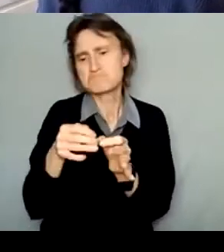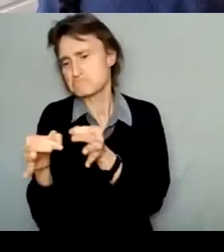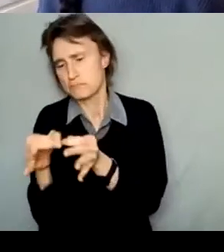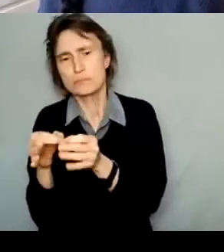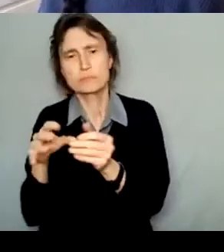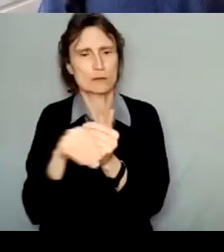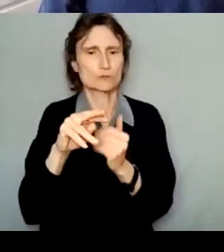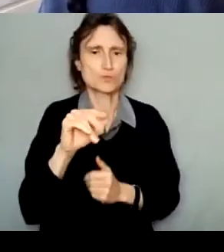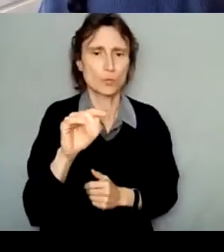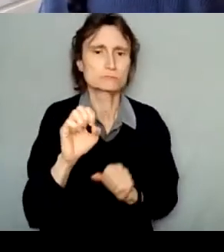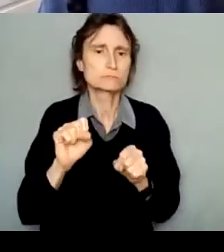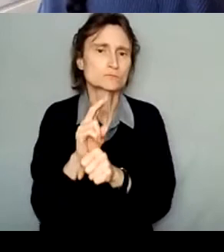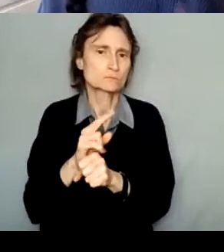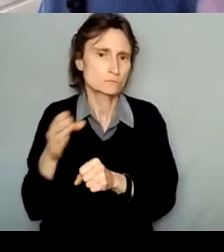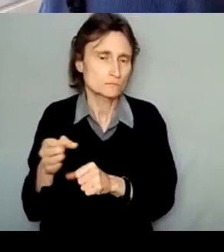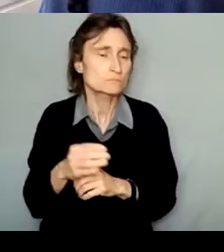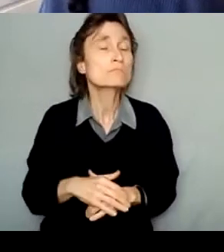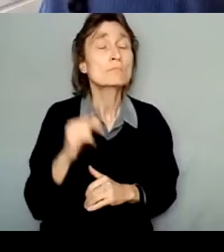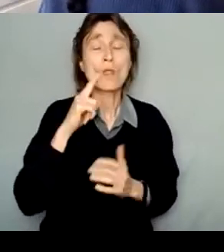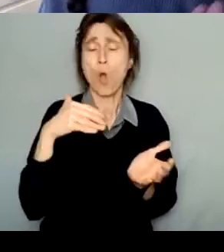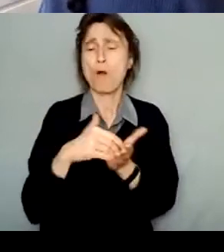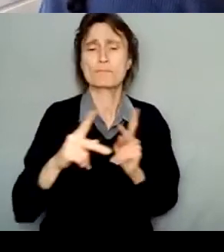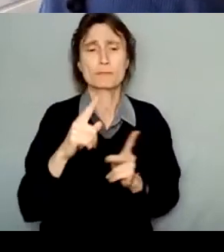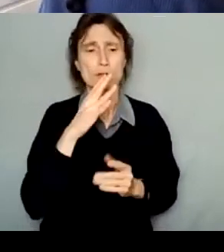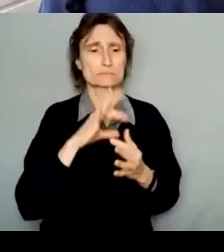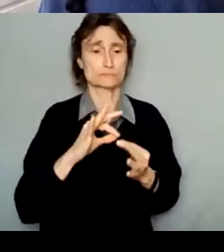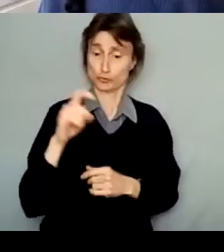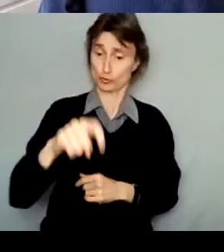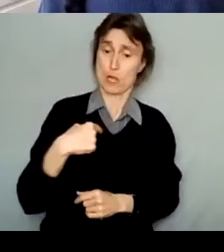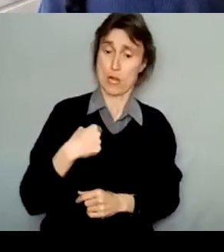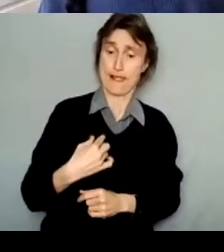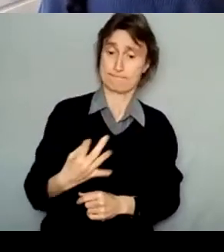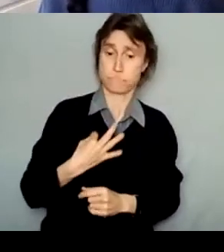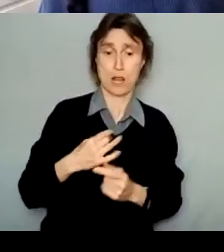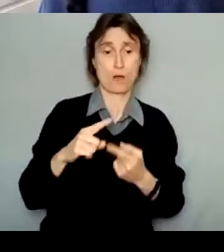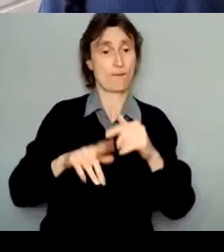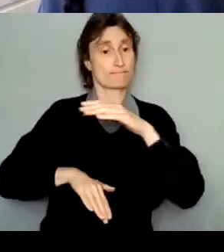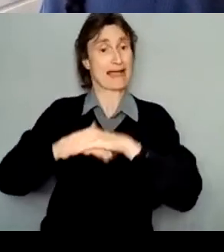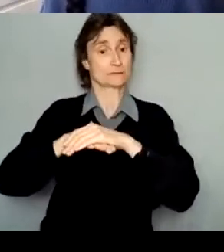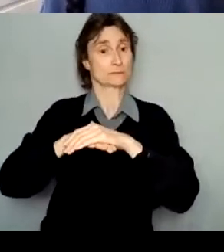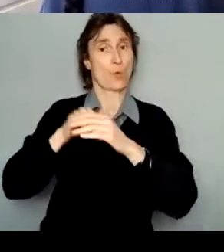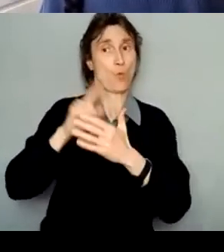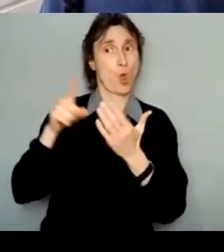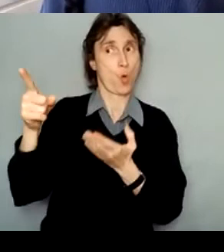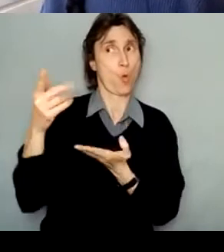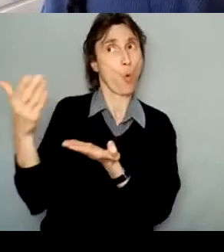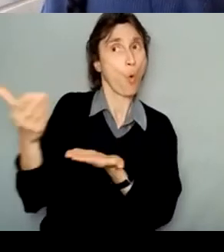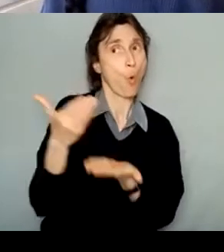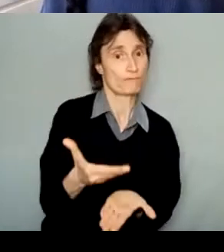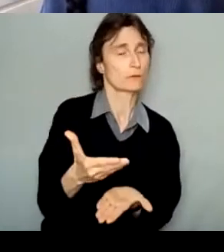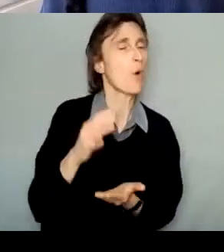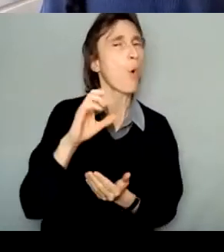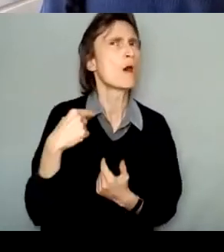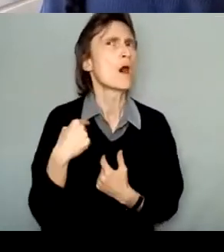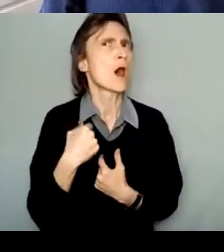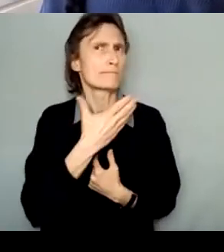question we get regarding budgeting is, should I apply for the maximum amount that the program offers? Or will I have a better chance if I